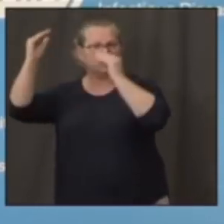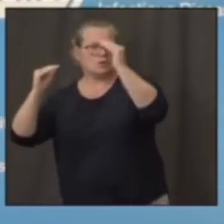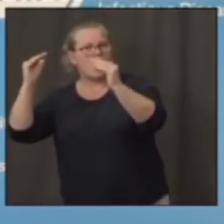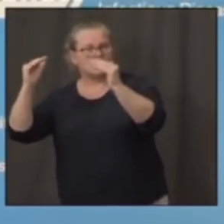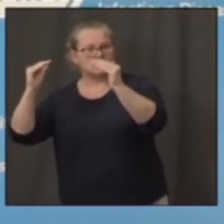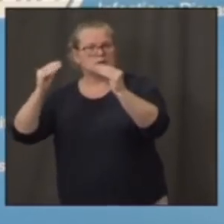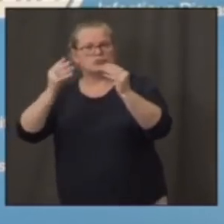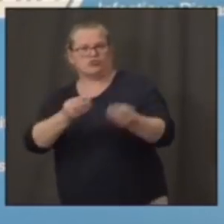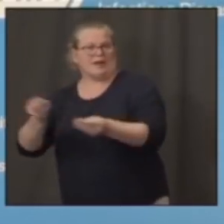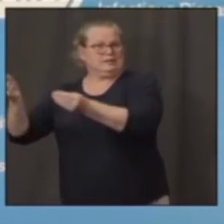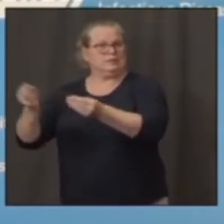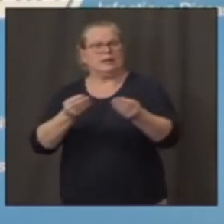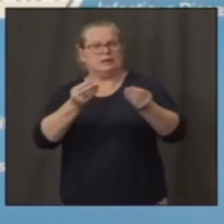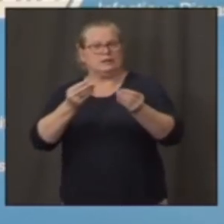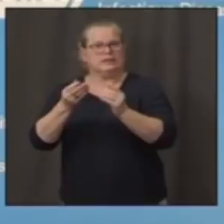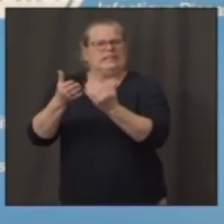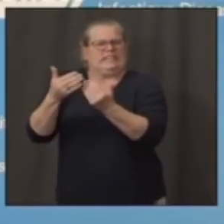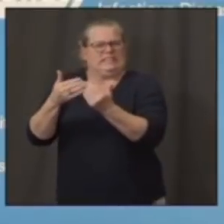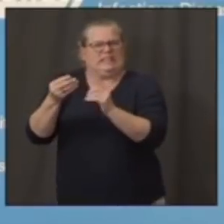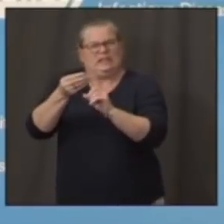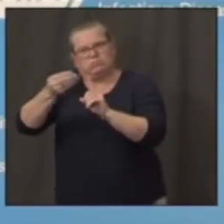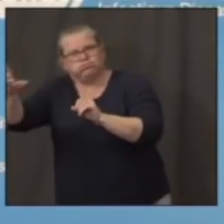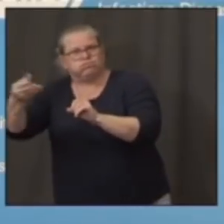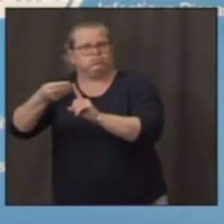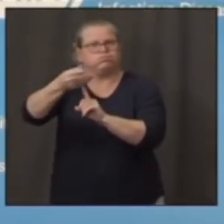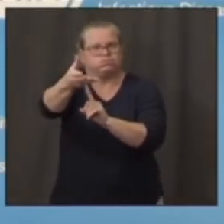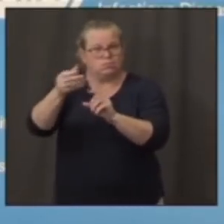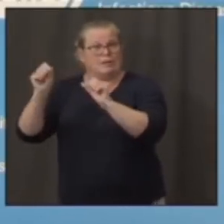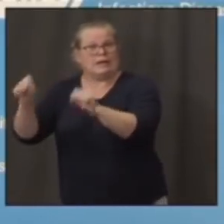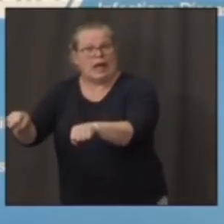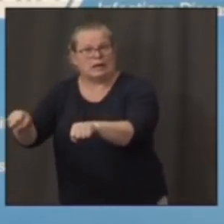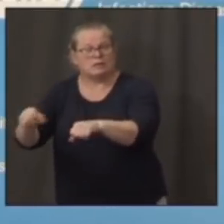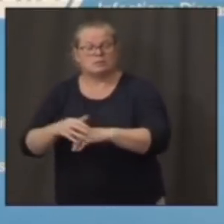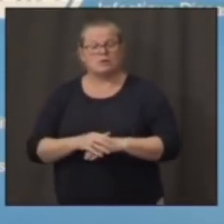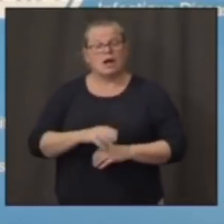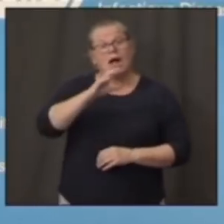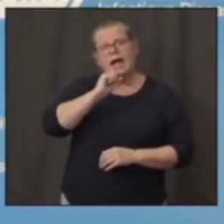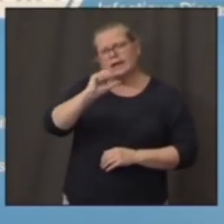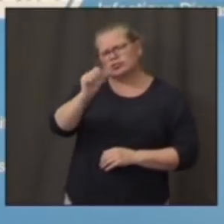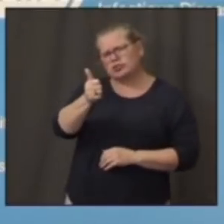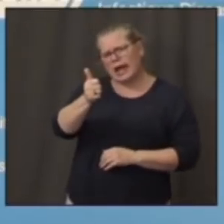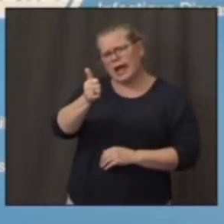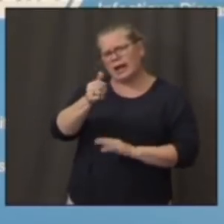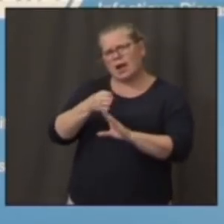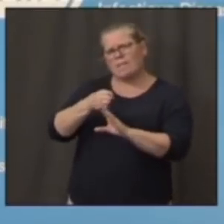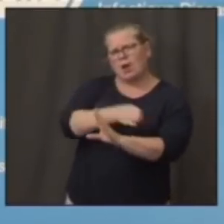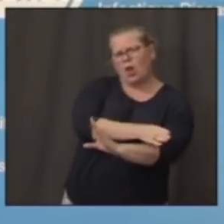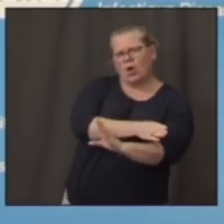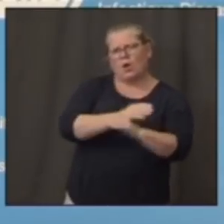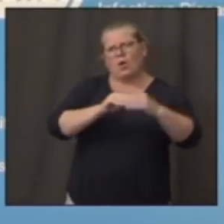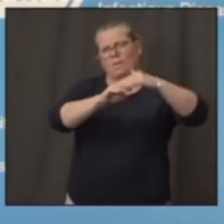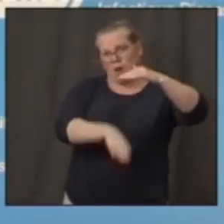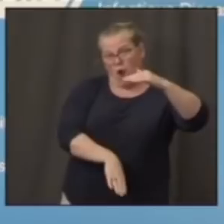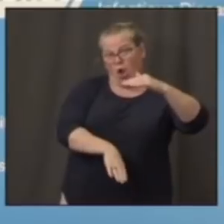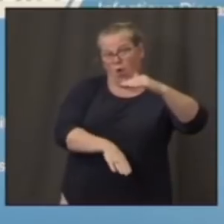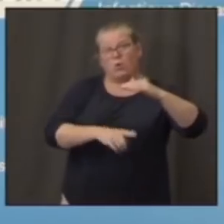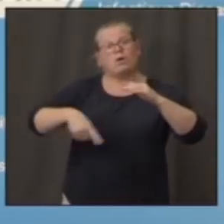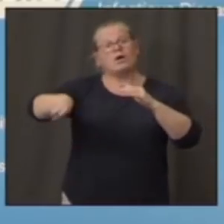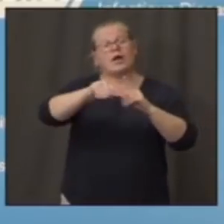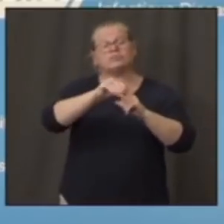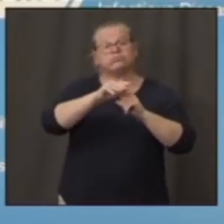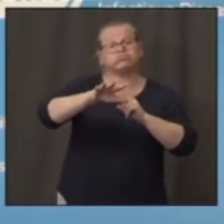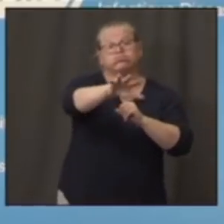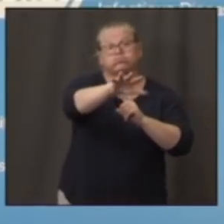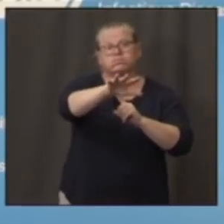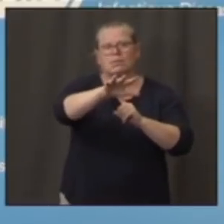Children younger than 10 apparently do not transmit it as well. The question is, do children